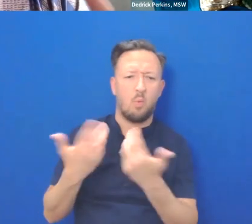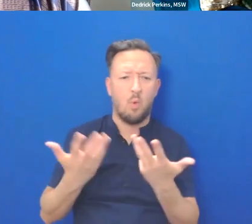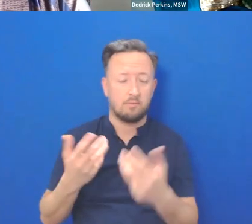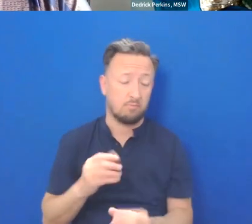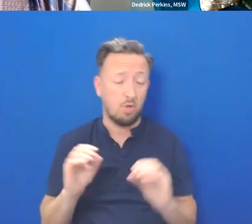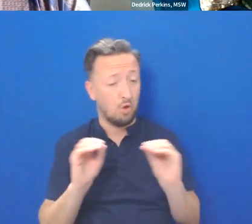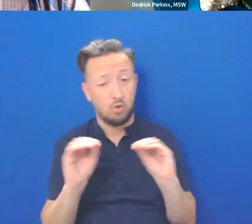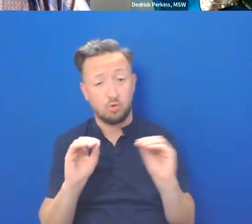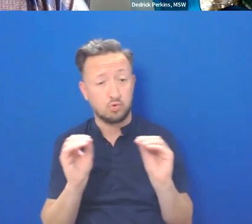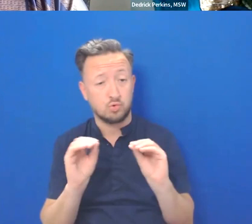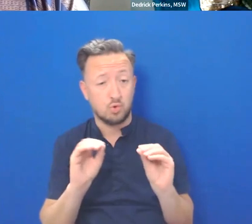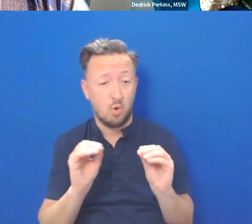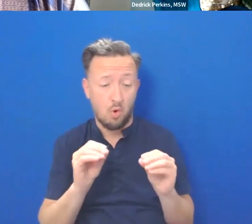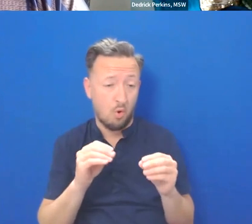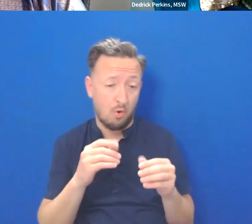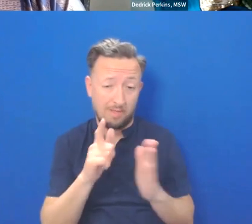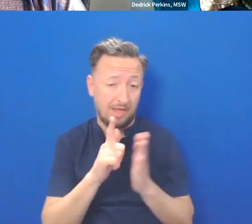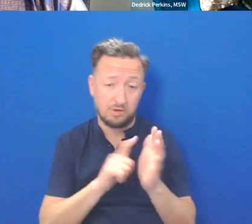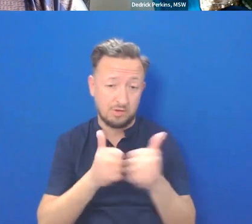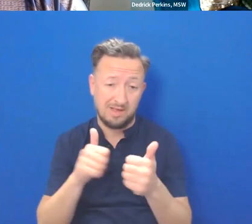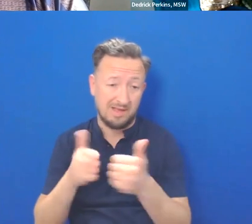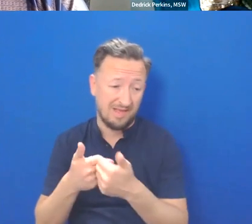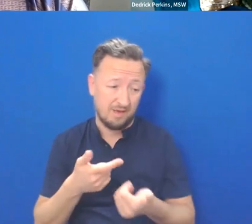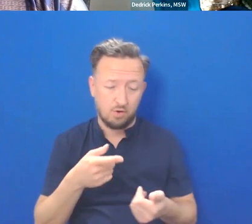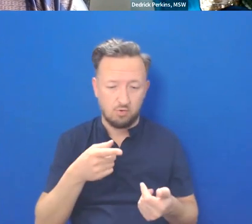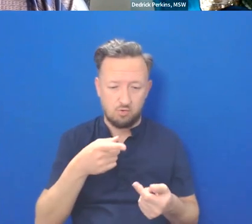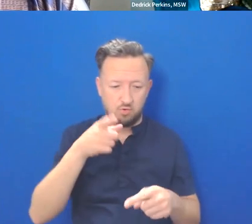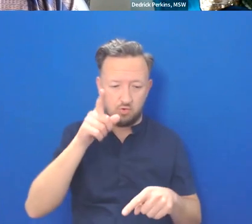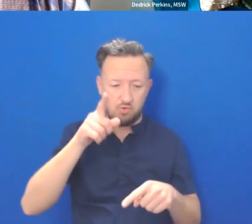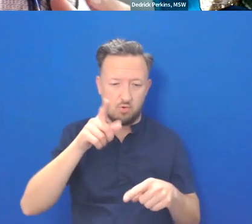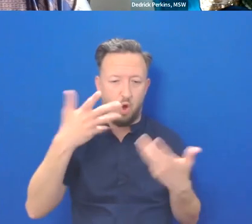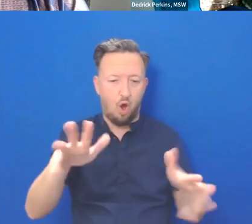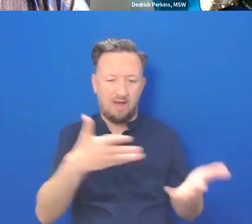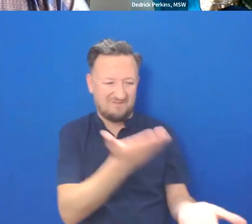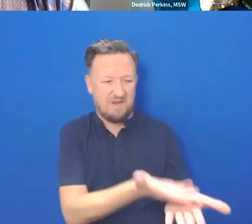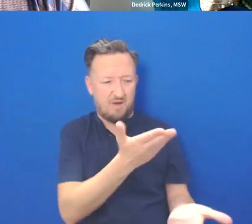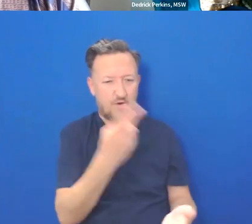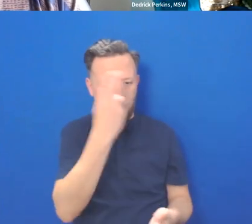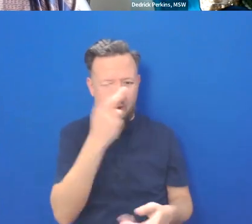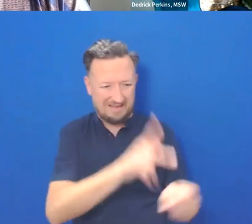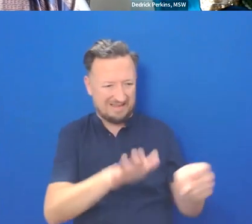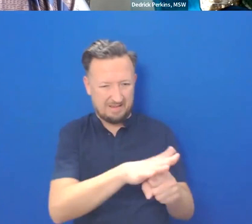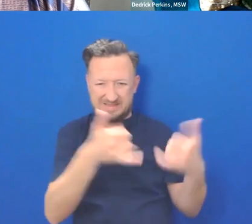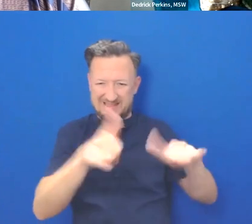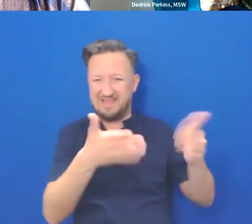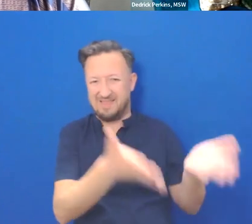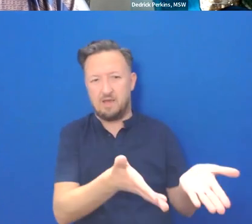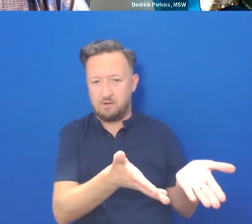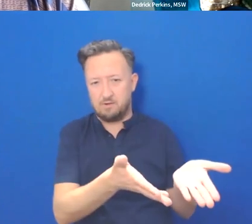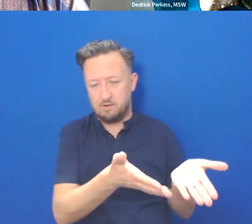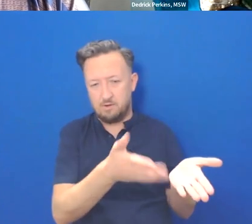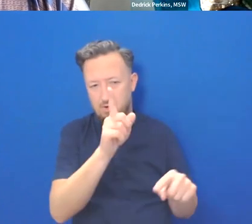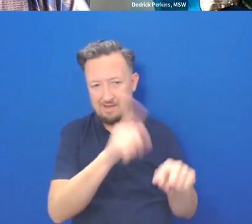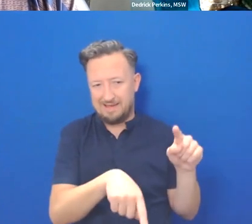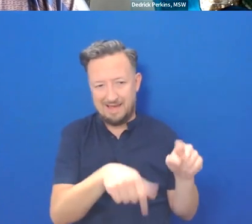it's a disputable. The permitting court of arbitration already verified the Hawaiian Kingdom still exists. That's not a dispute. That's an acknowledgement of